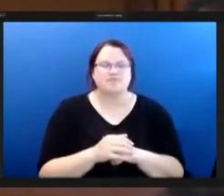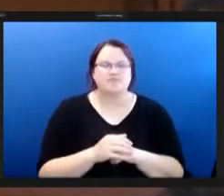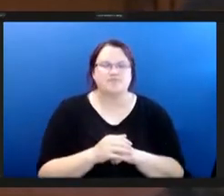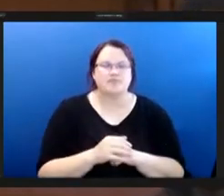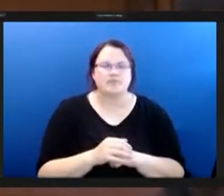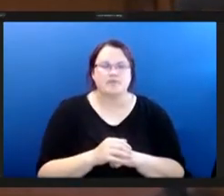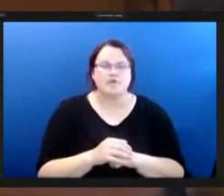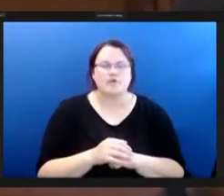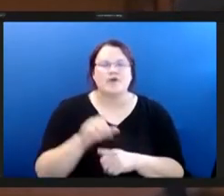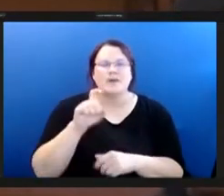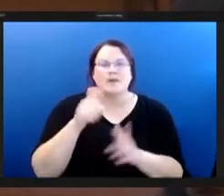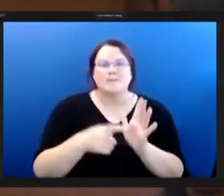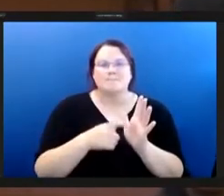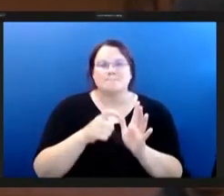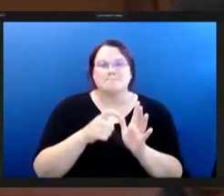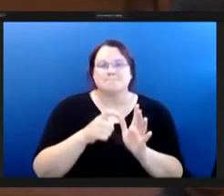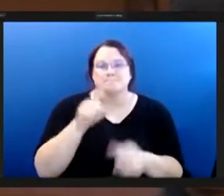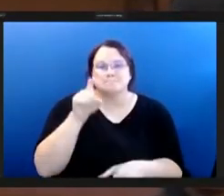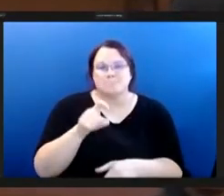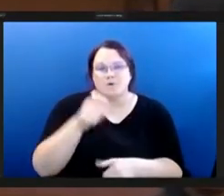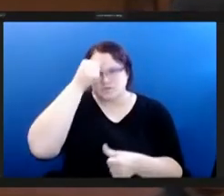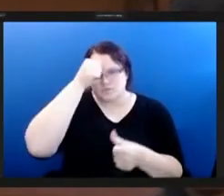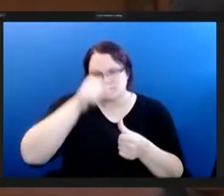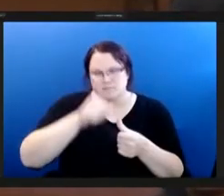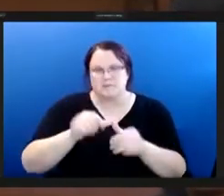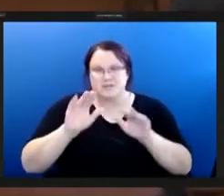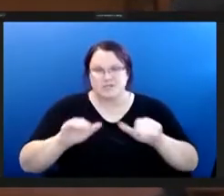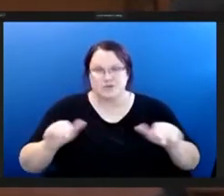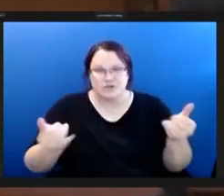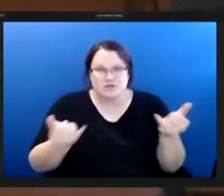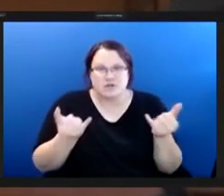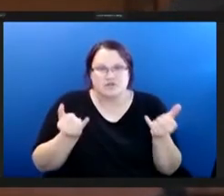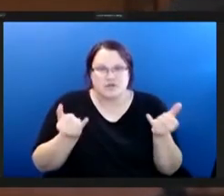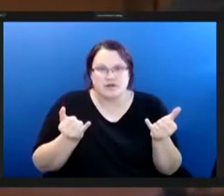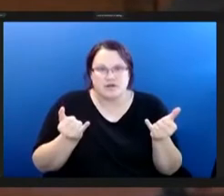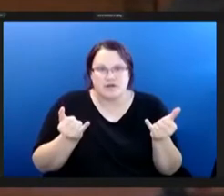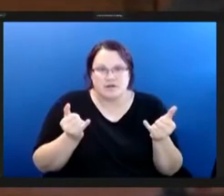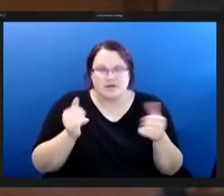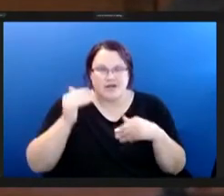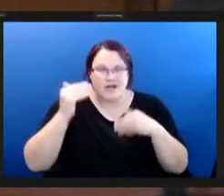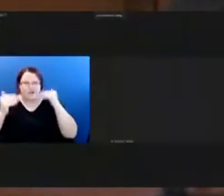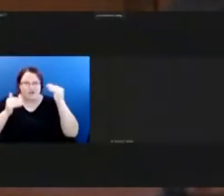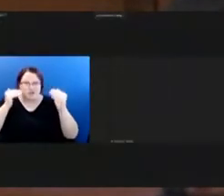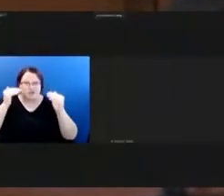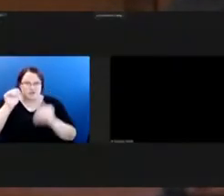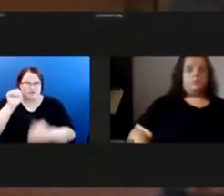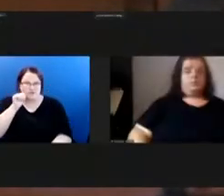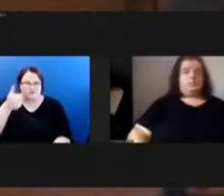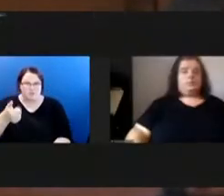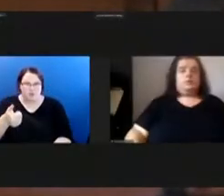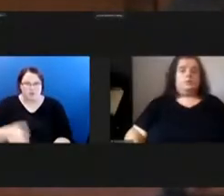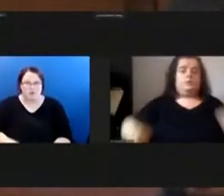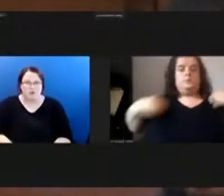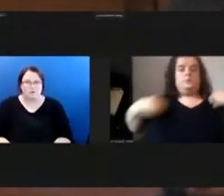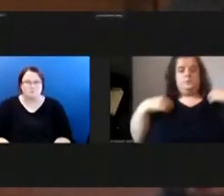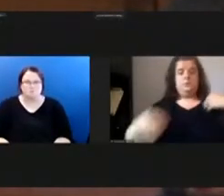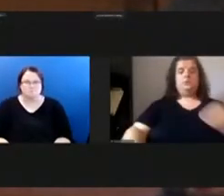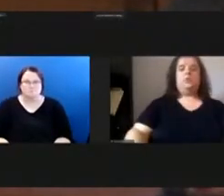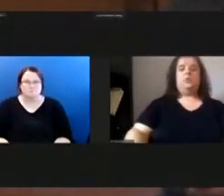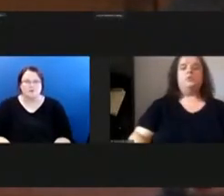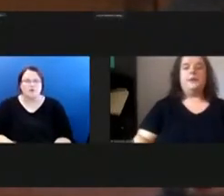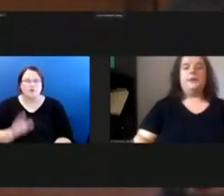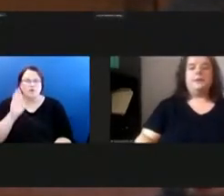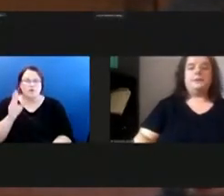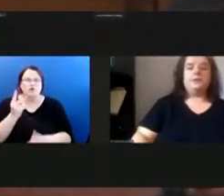remember our children of today are our adults of tomorrow and they will keep